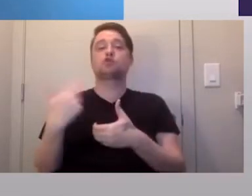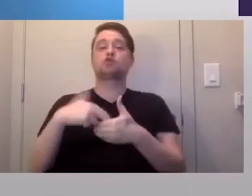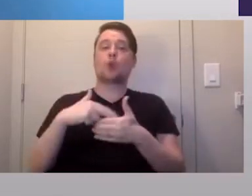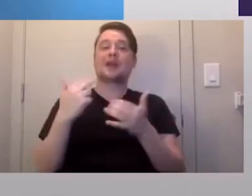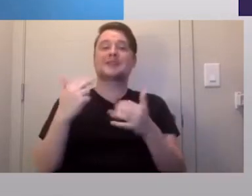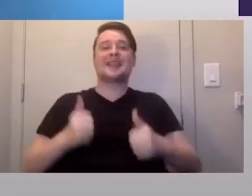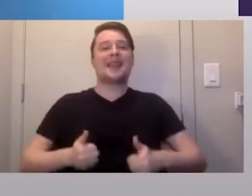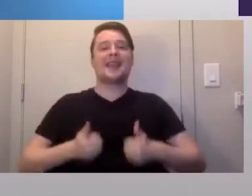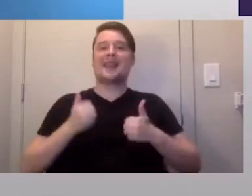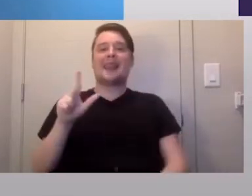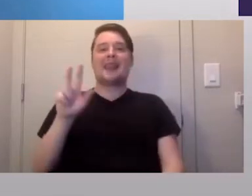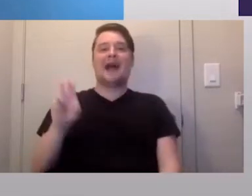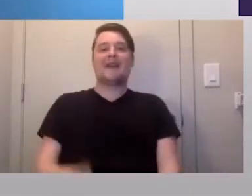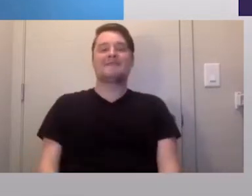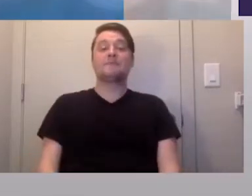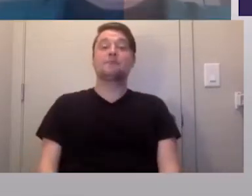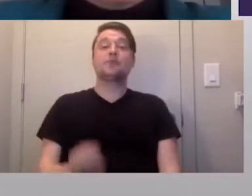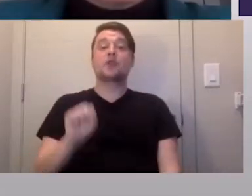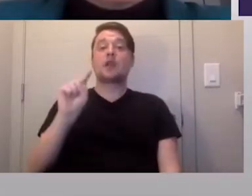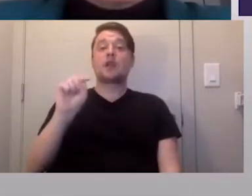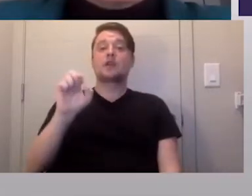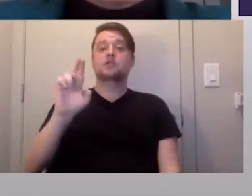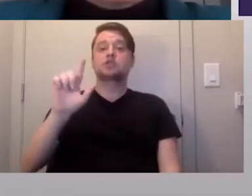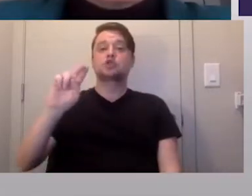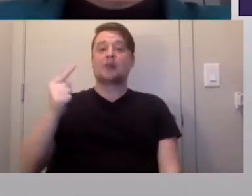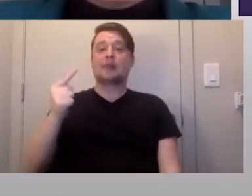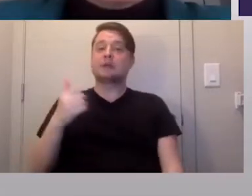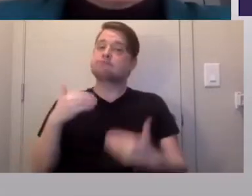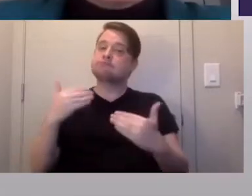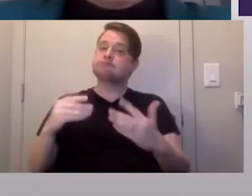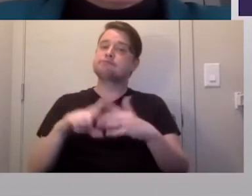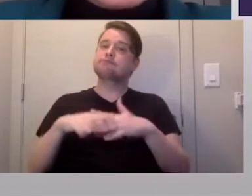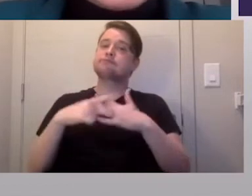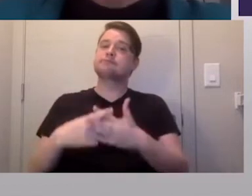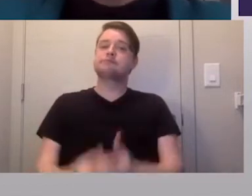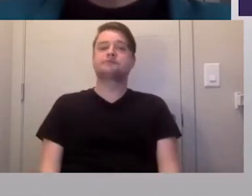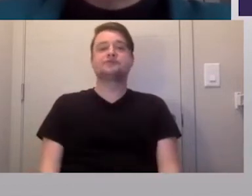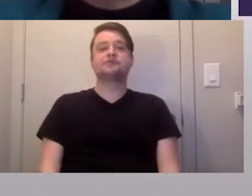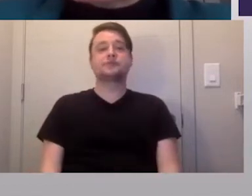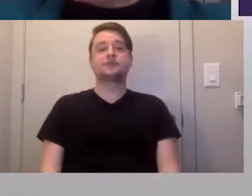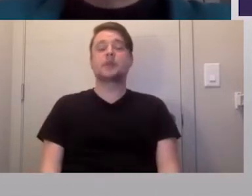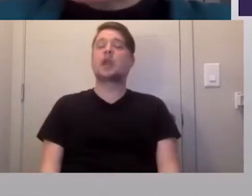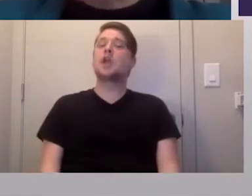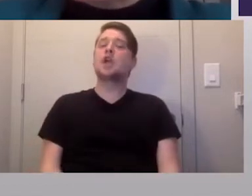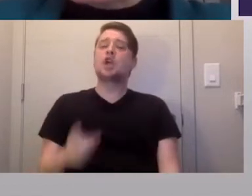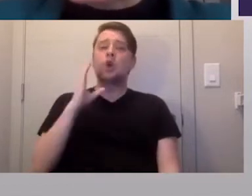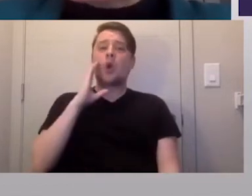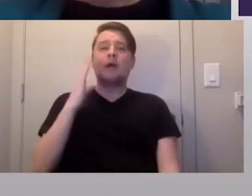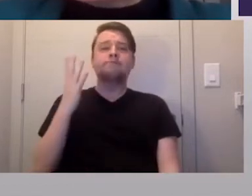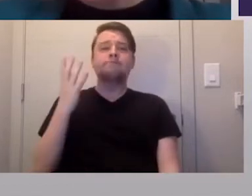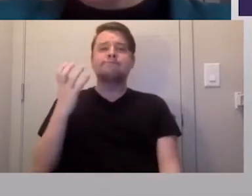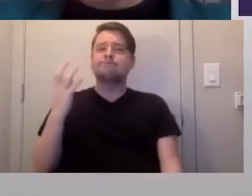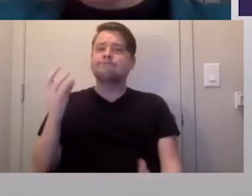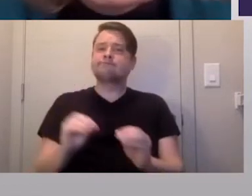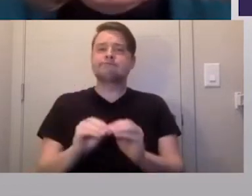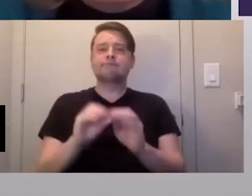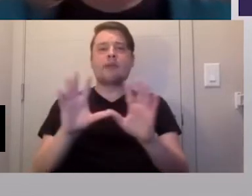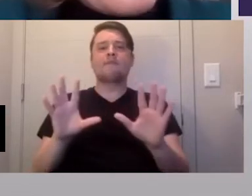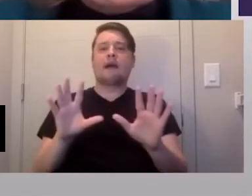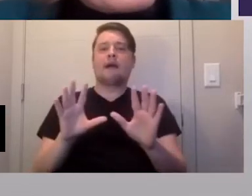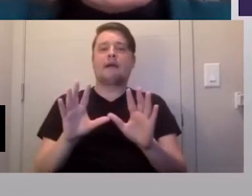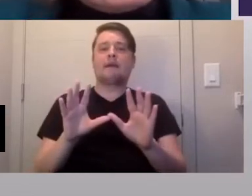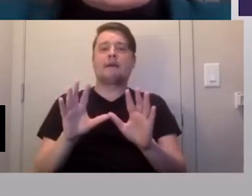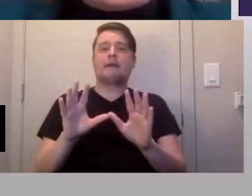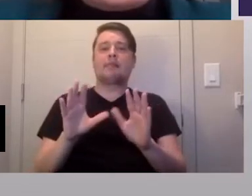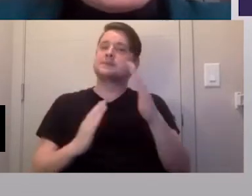live. Sterling, why don't you get us started? You know, I just want to make really clear that the